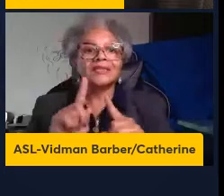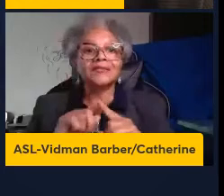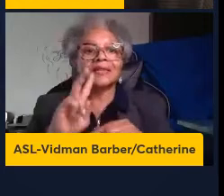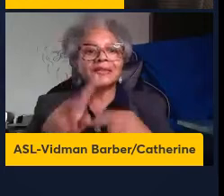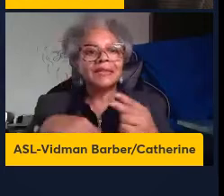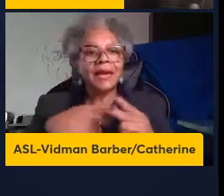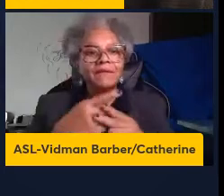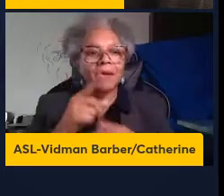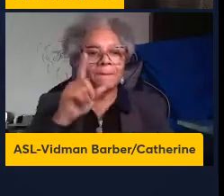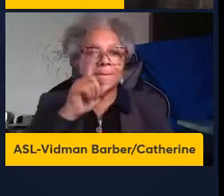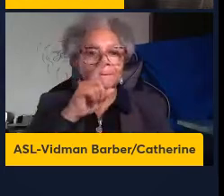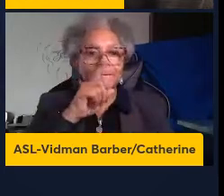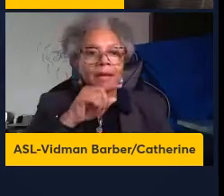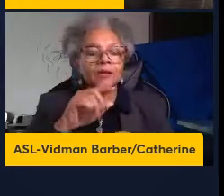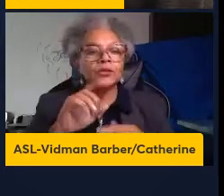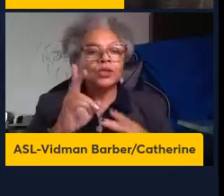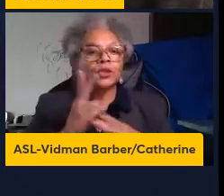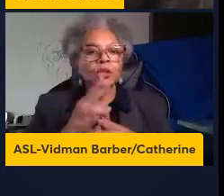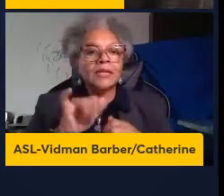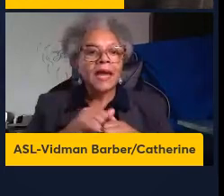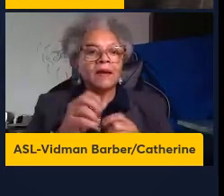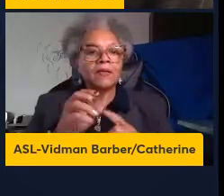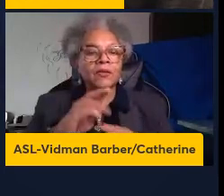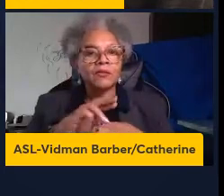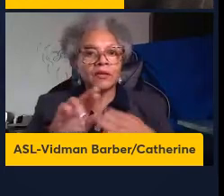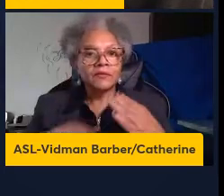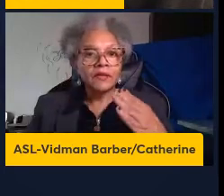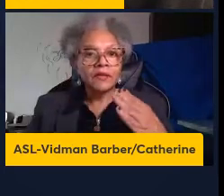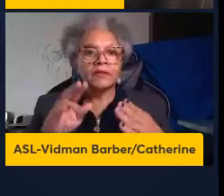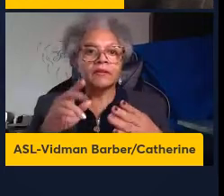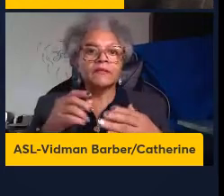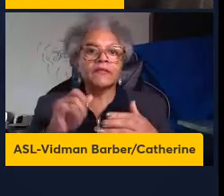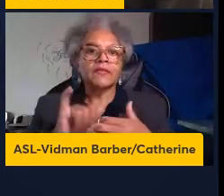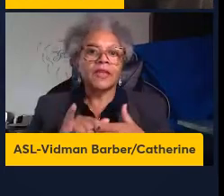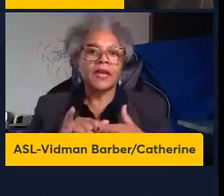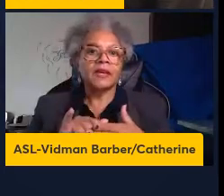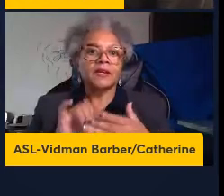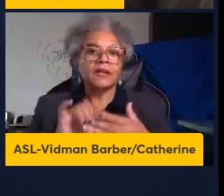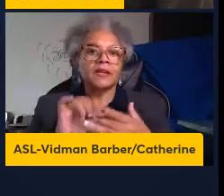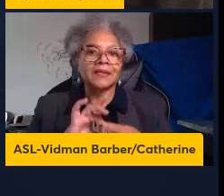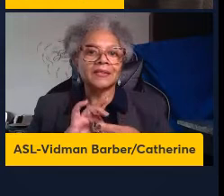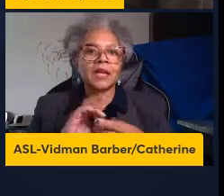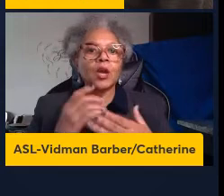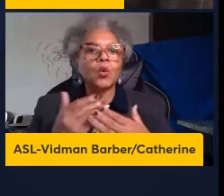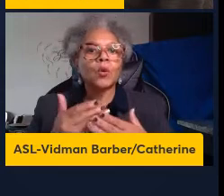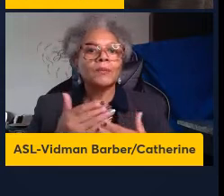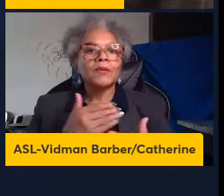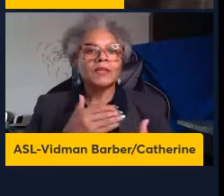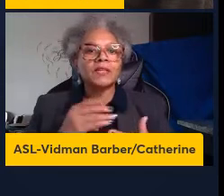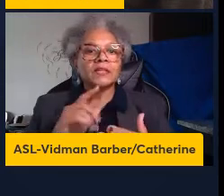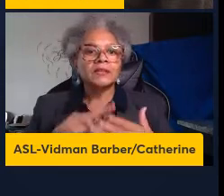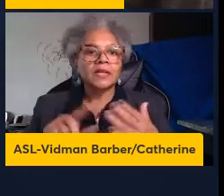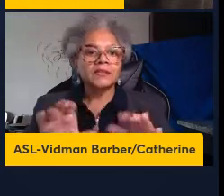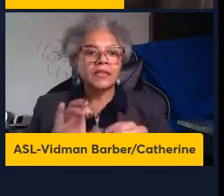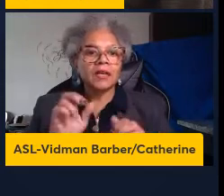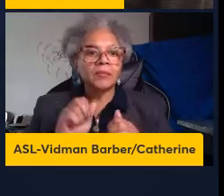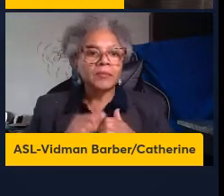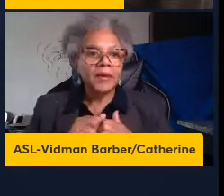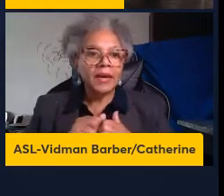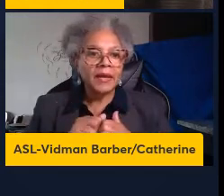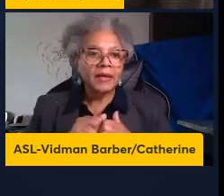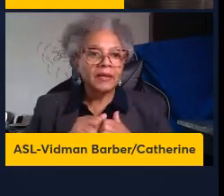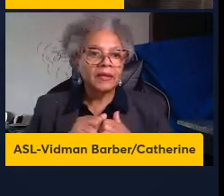the outcomes during helmet infection and work previously done by others have shown that